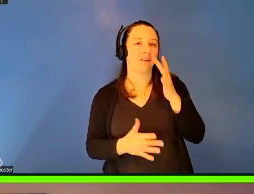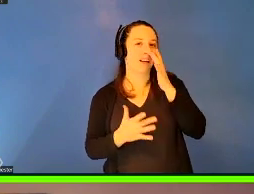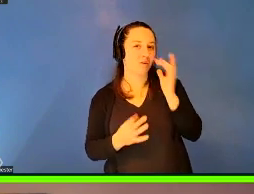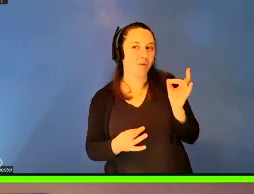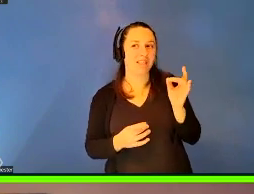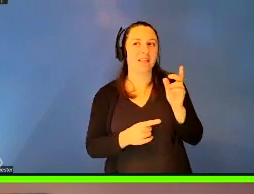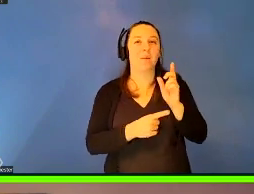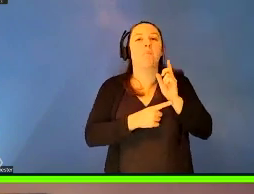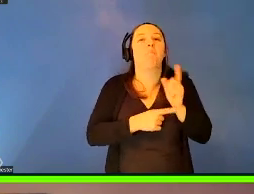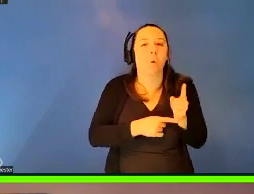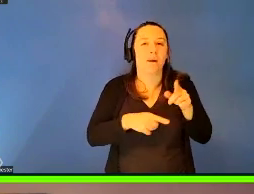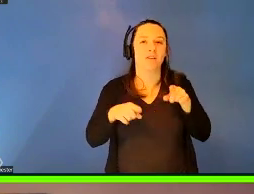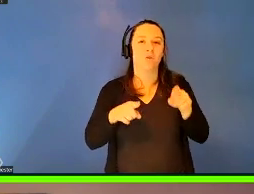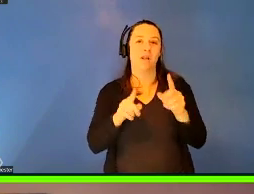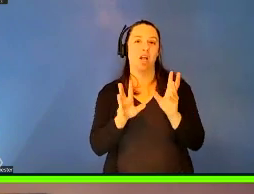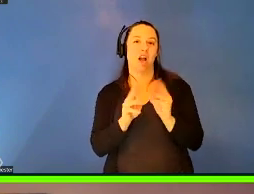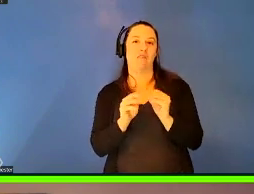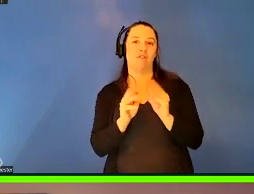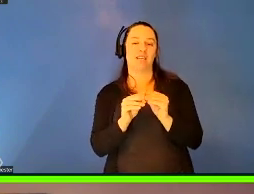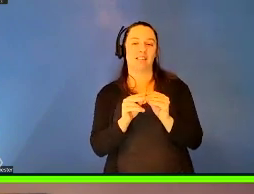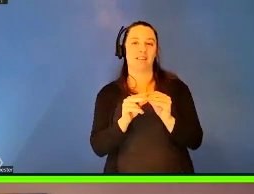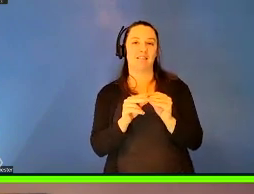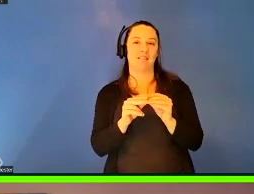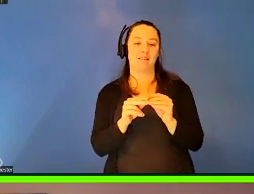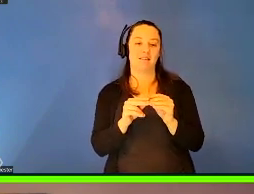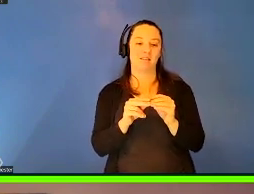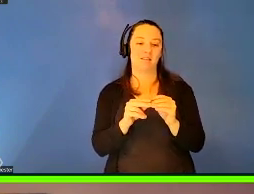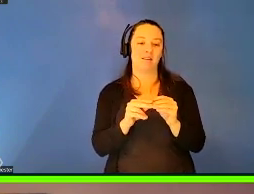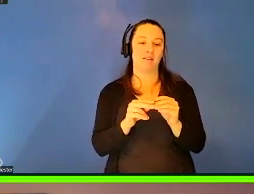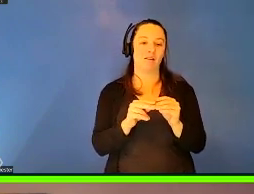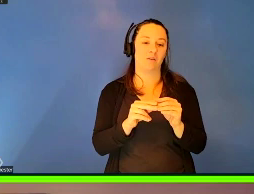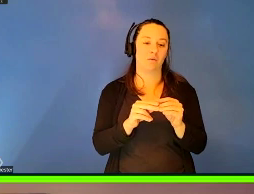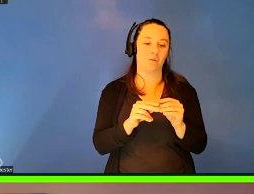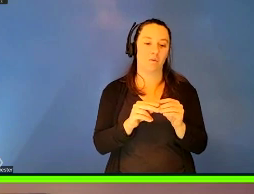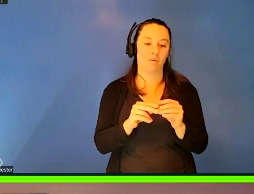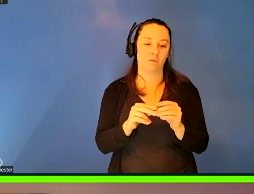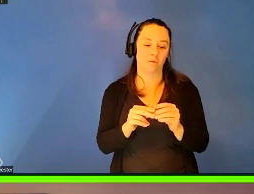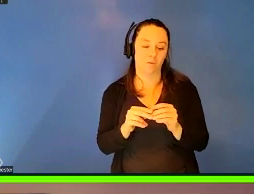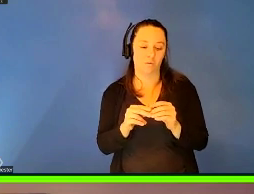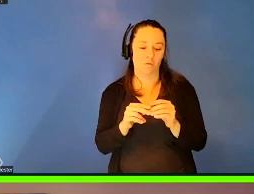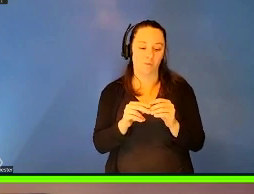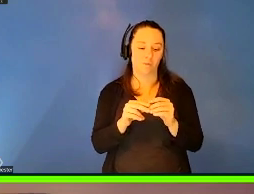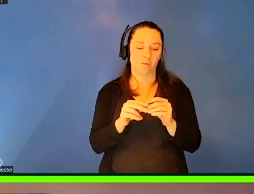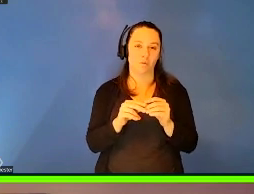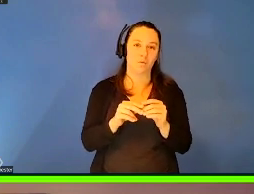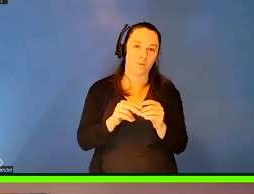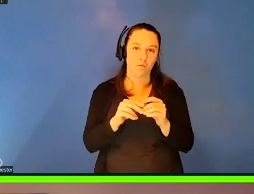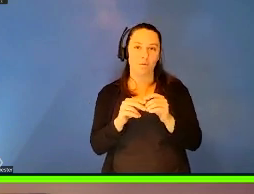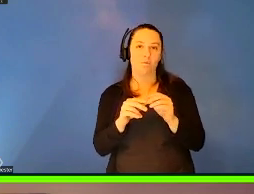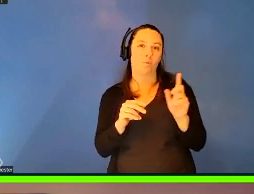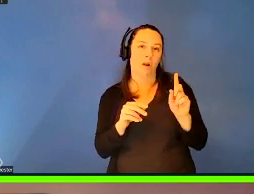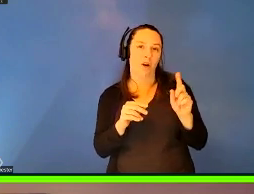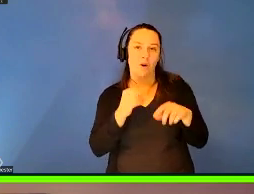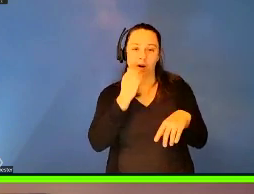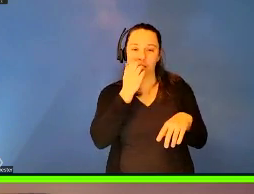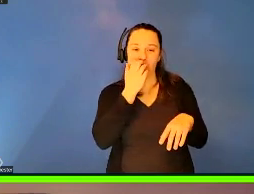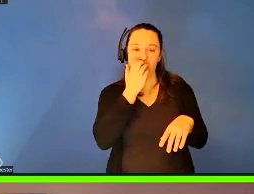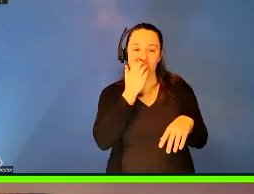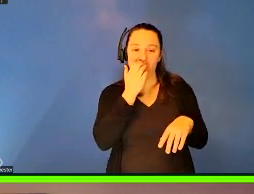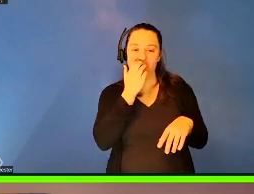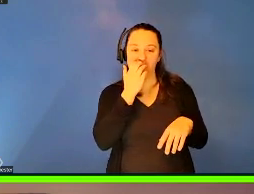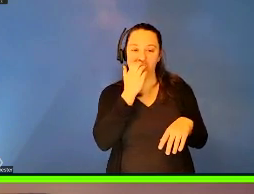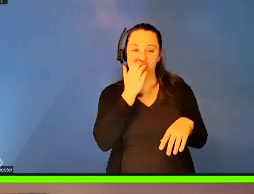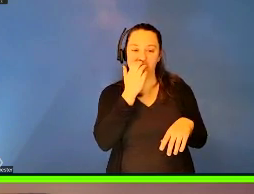in the conference, where, um, ostensibly it said that, you know, this, um, was that with, uh,